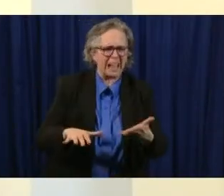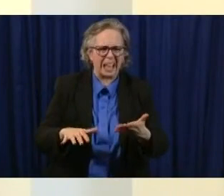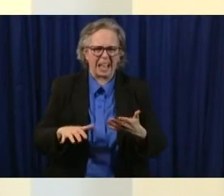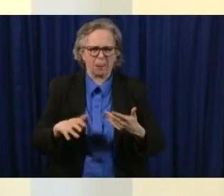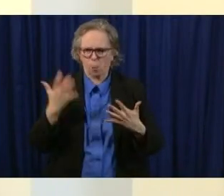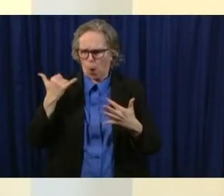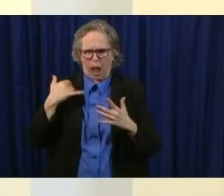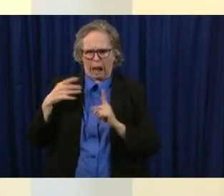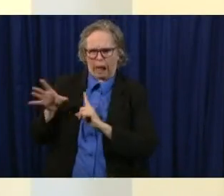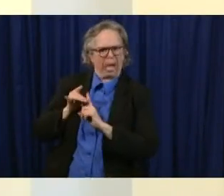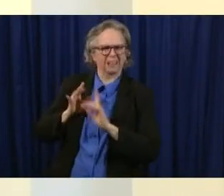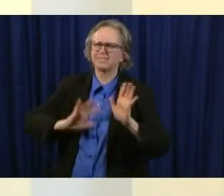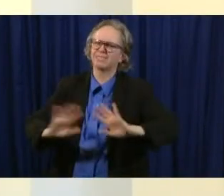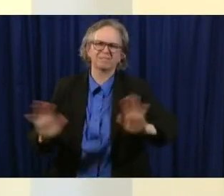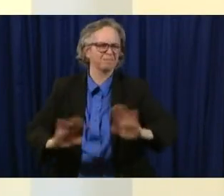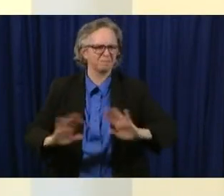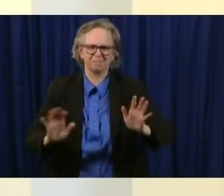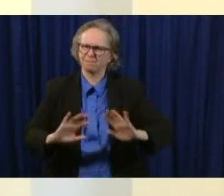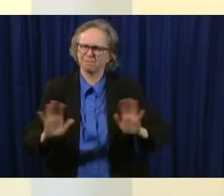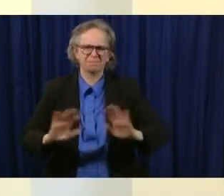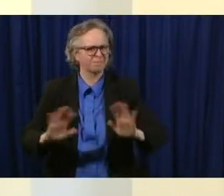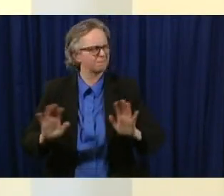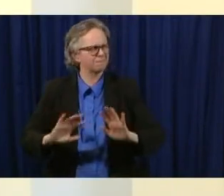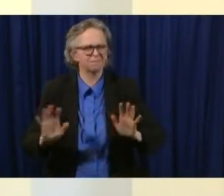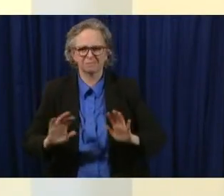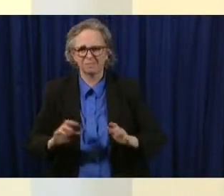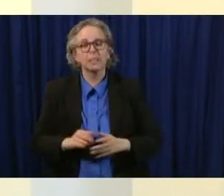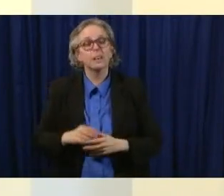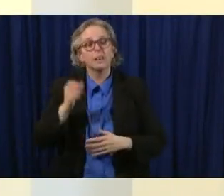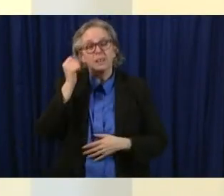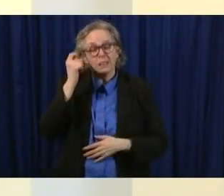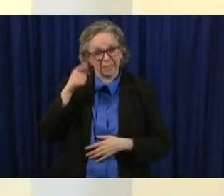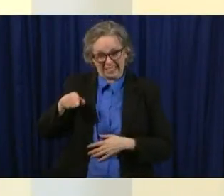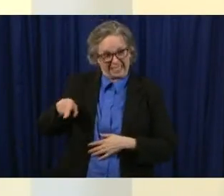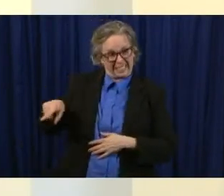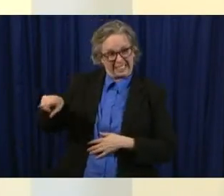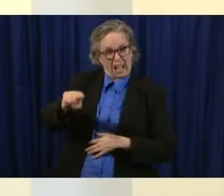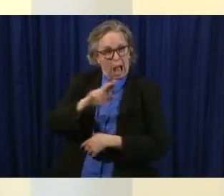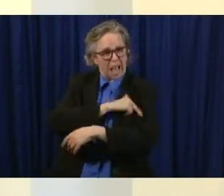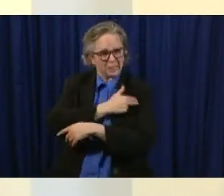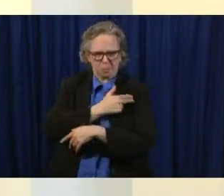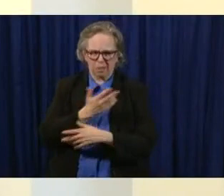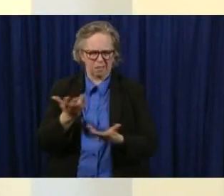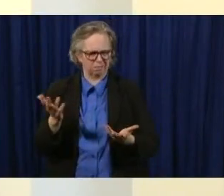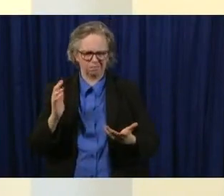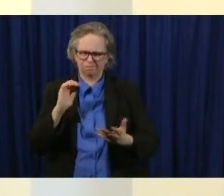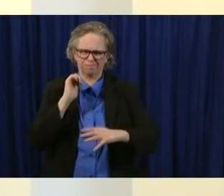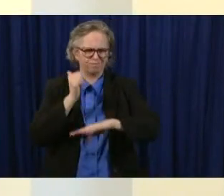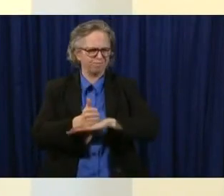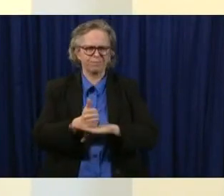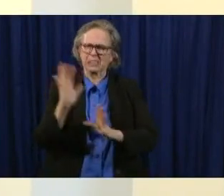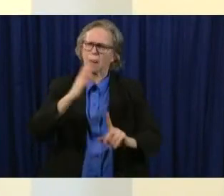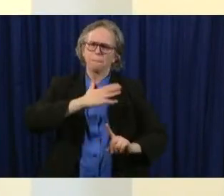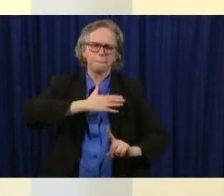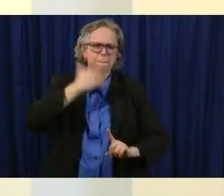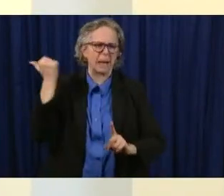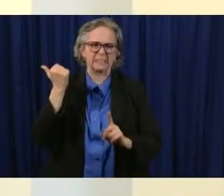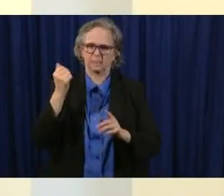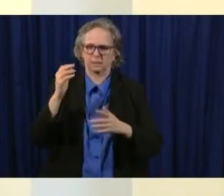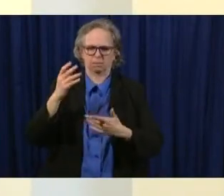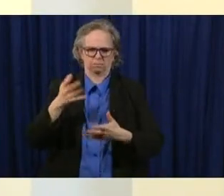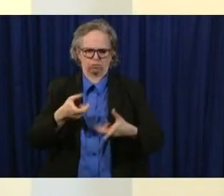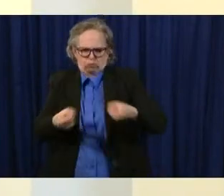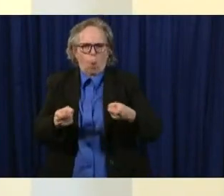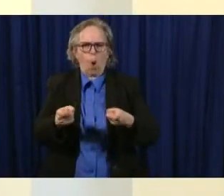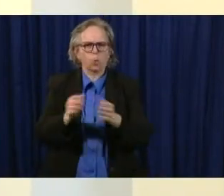for so please know that there are really great infection probably better than ever infection control going on in a lot of places from